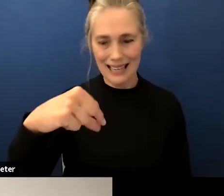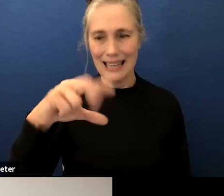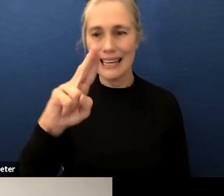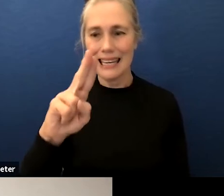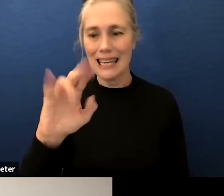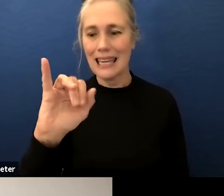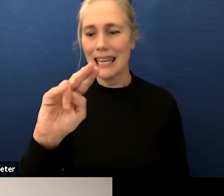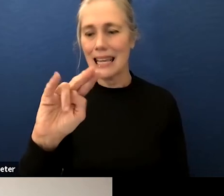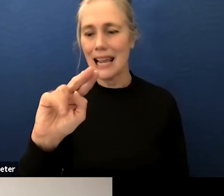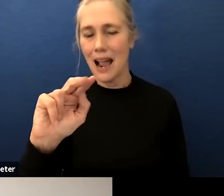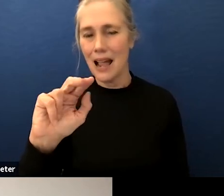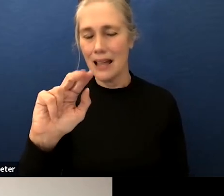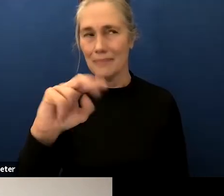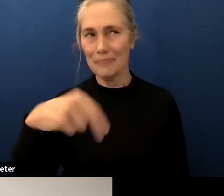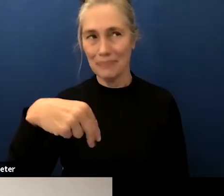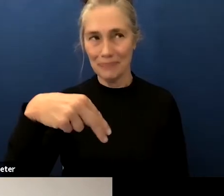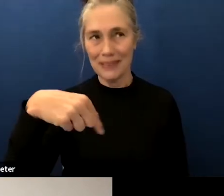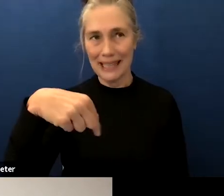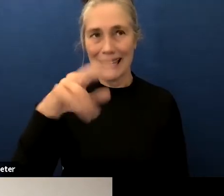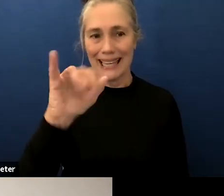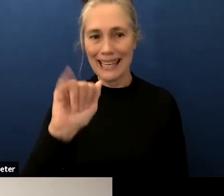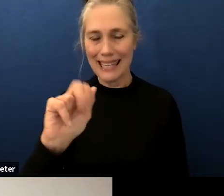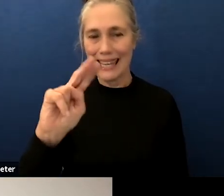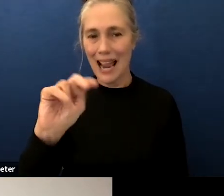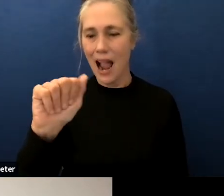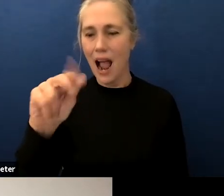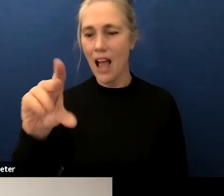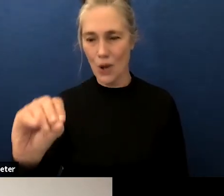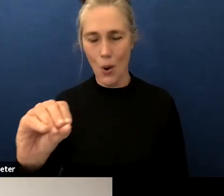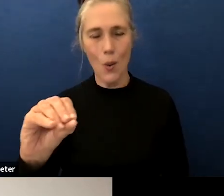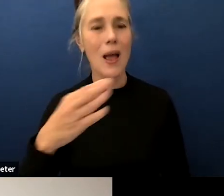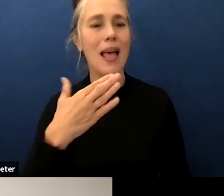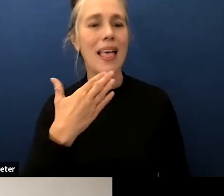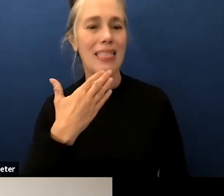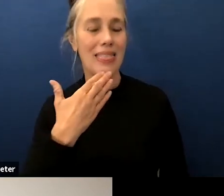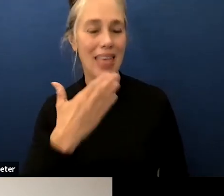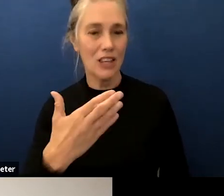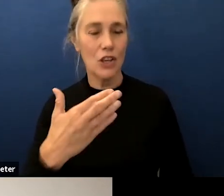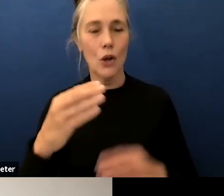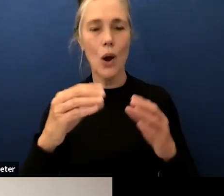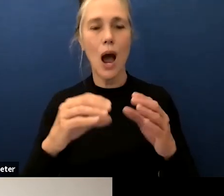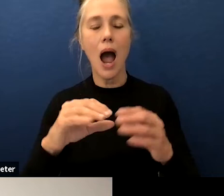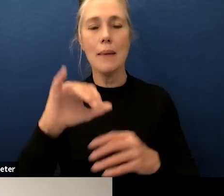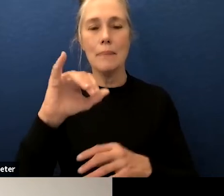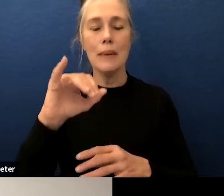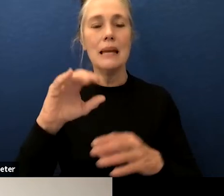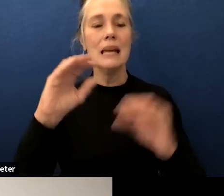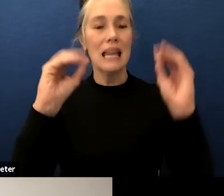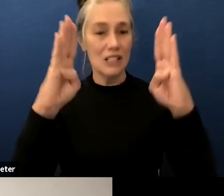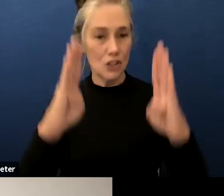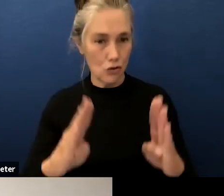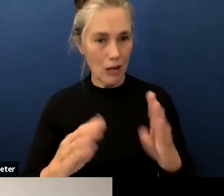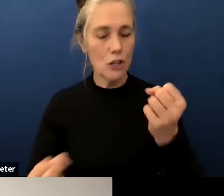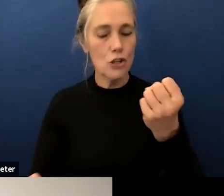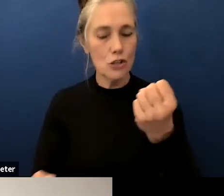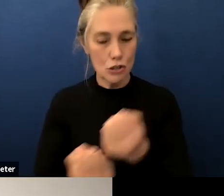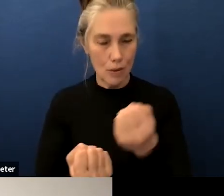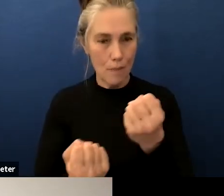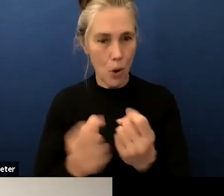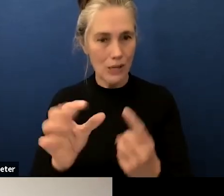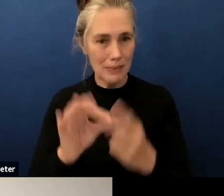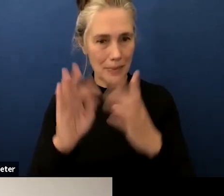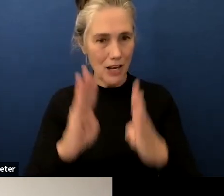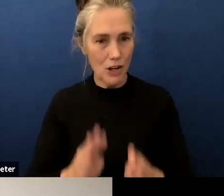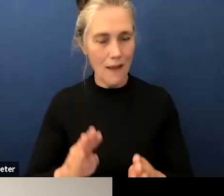good evening board members thank you my name is allison quijano and i'm the instructional support specialist for secondary english teachers for the